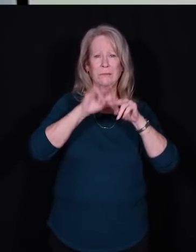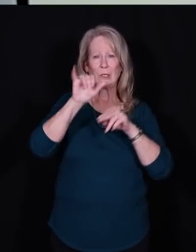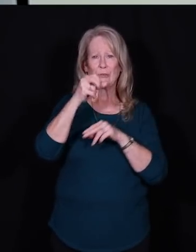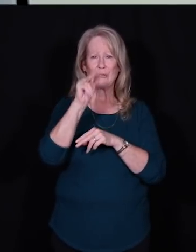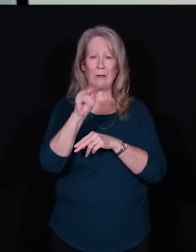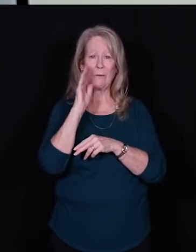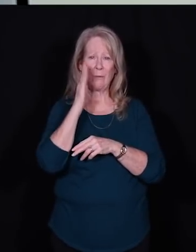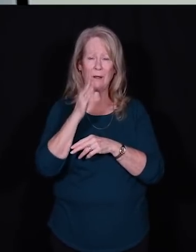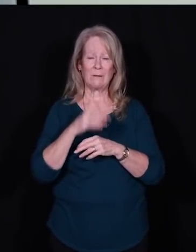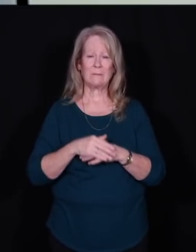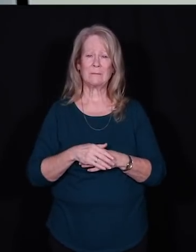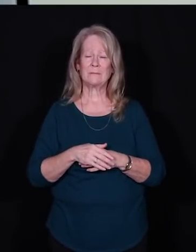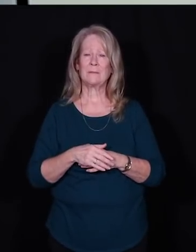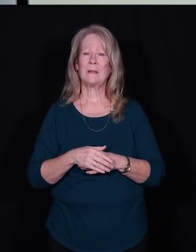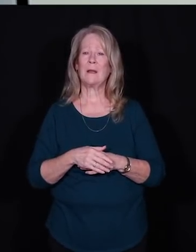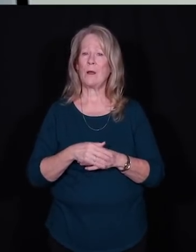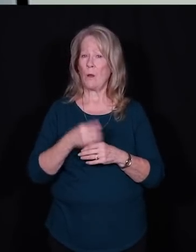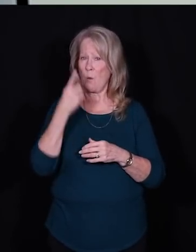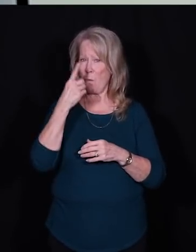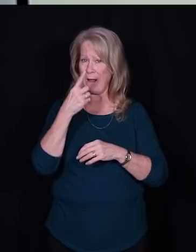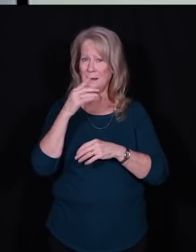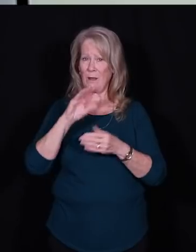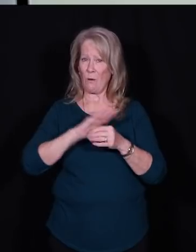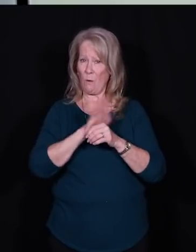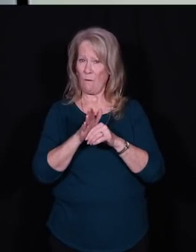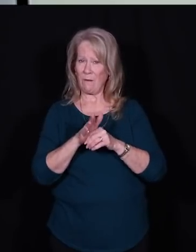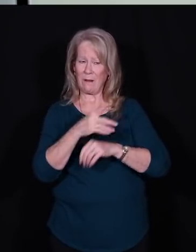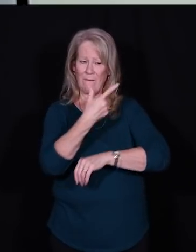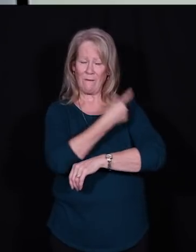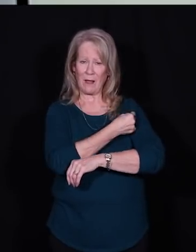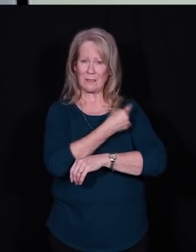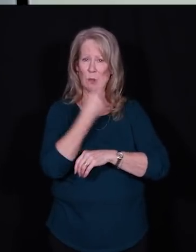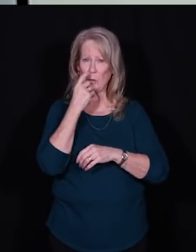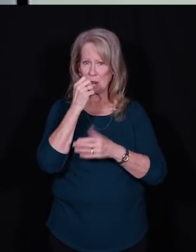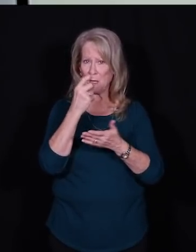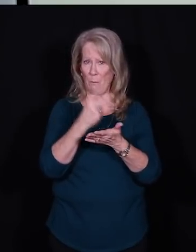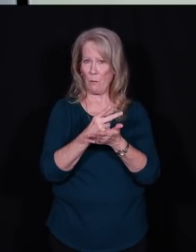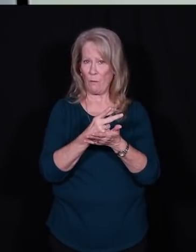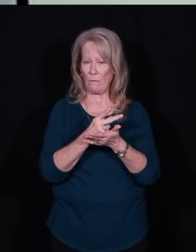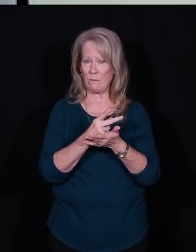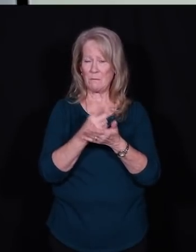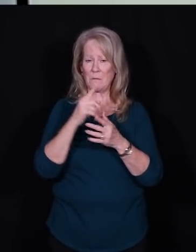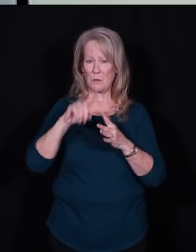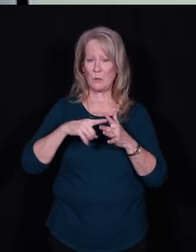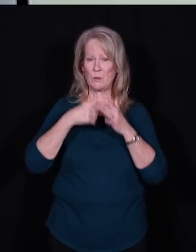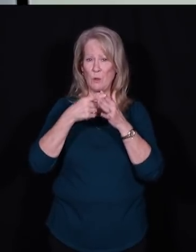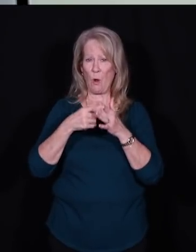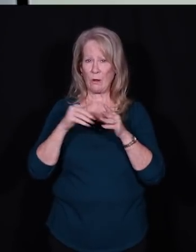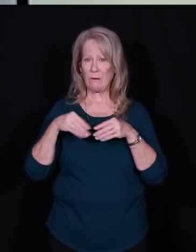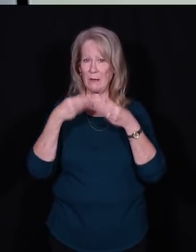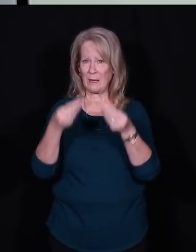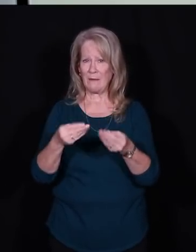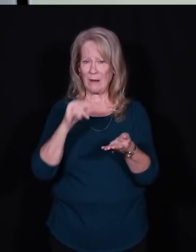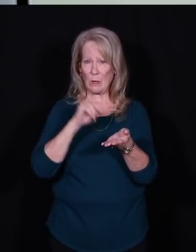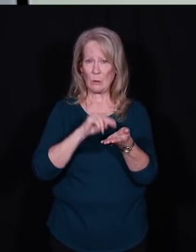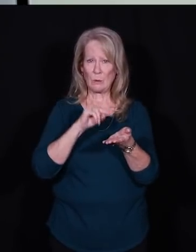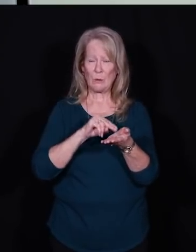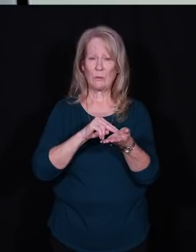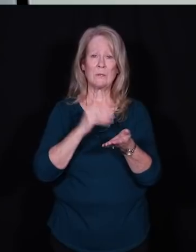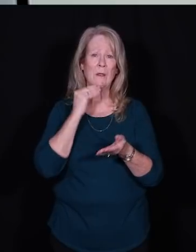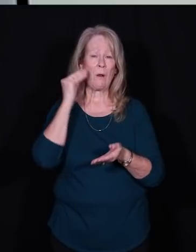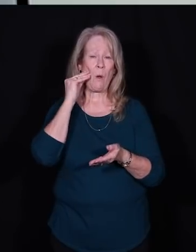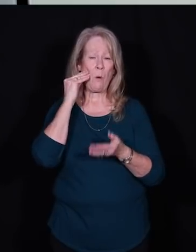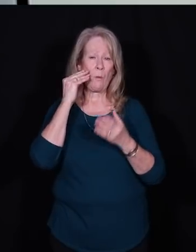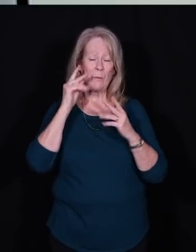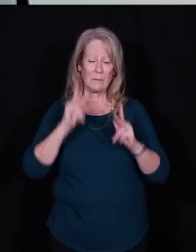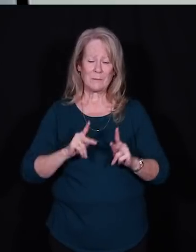The good news is that one COVID-19 vaccine was recently approved, and we began administering to nursing home residents and staff